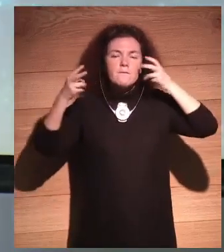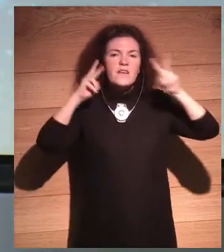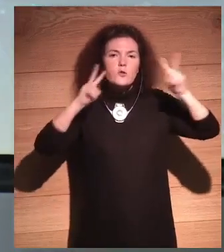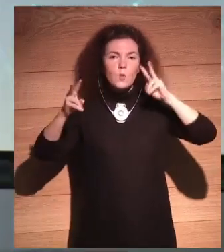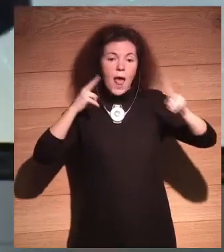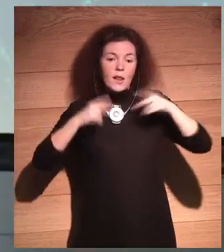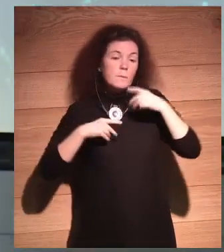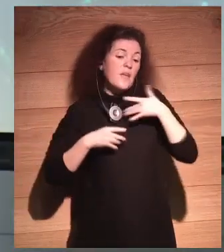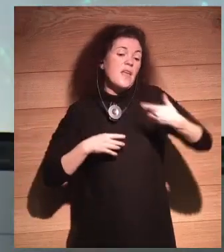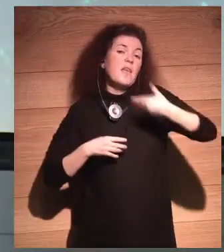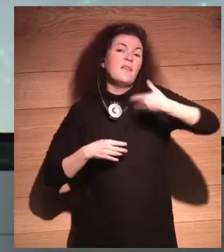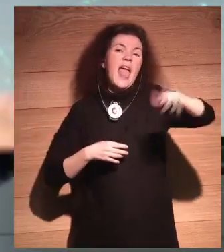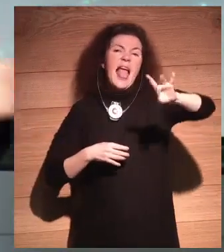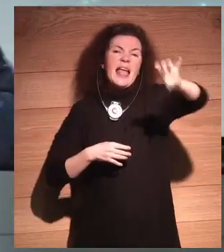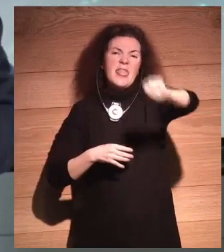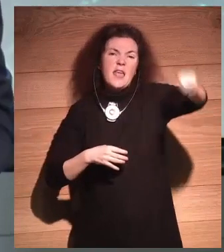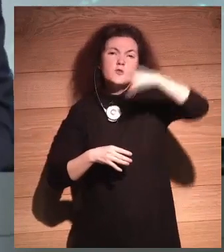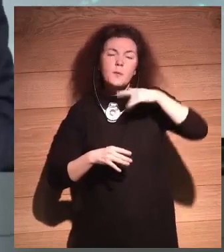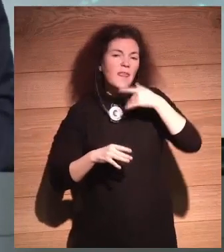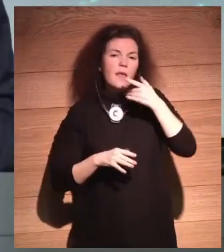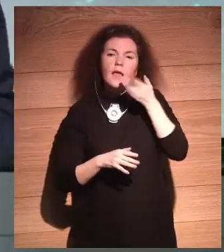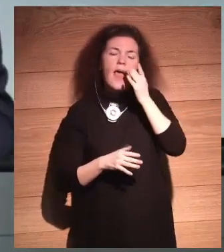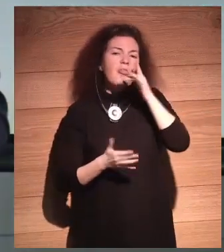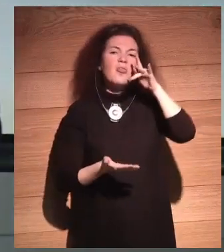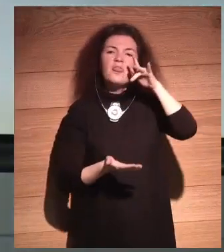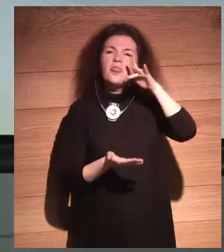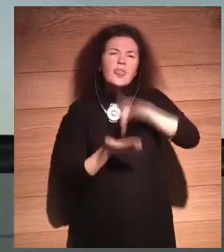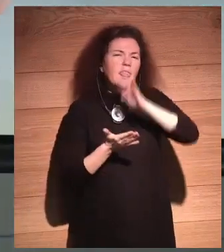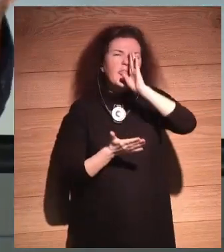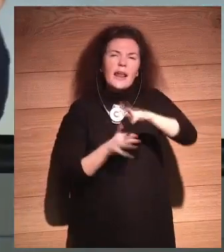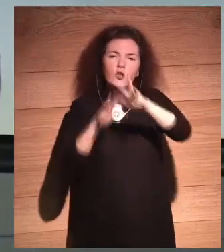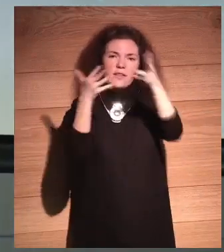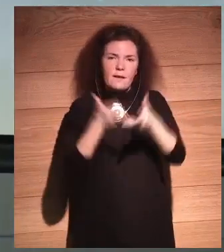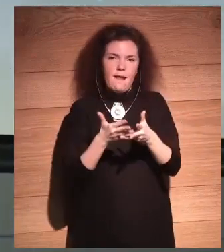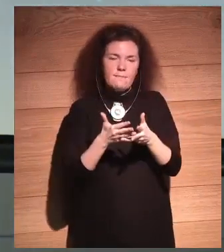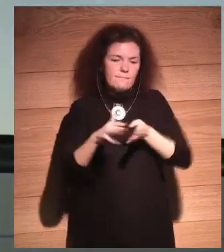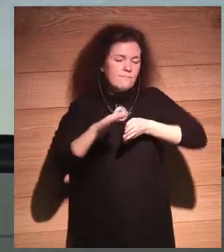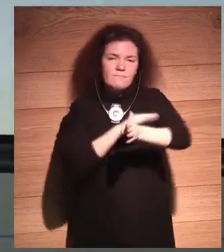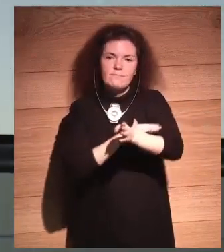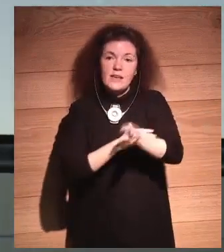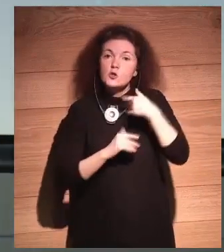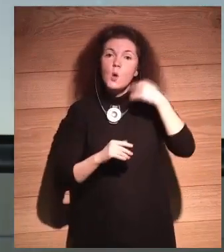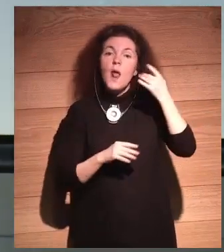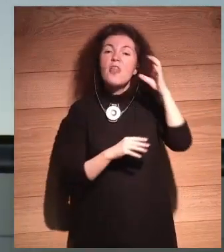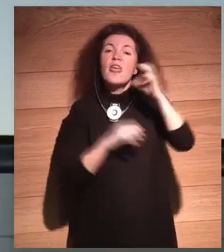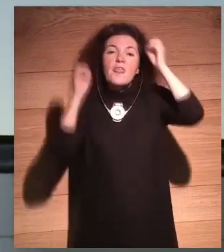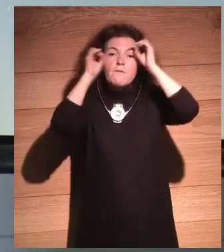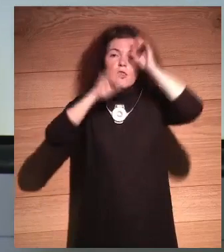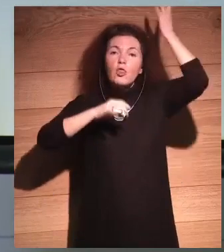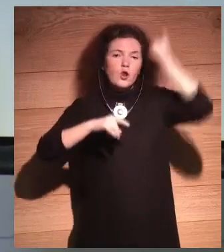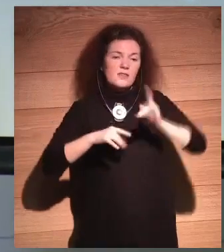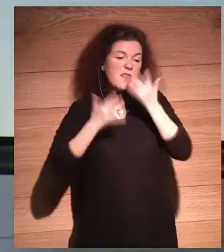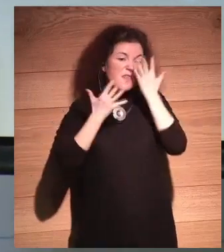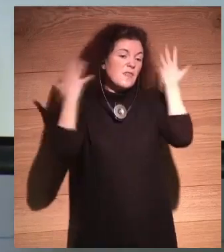connect directly to the internet. This is not science fiction. I mean, 10 years ago, you thought about science fiction being